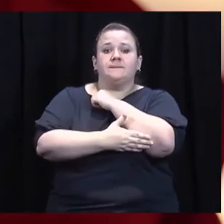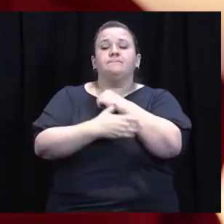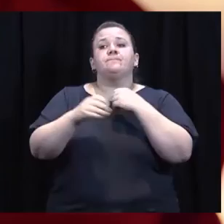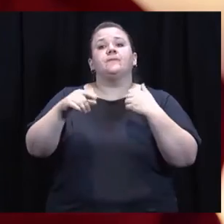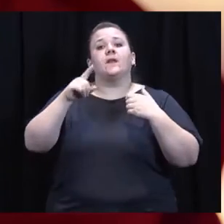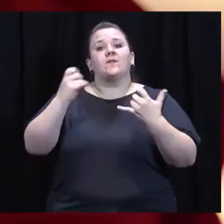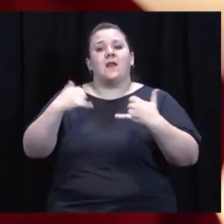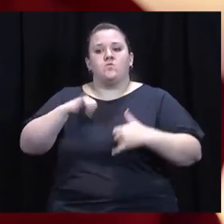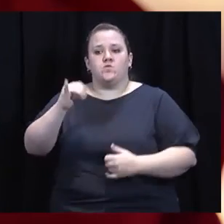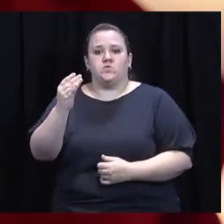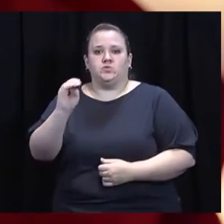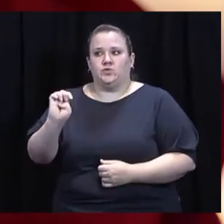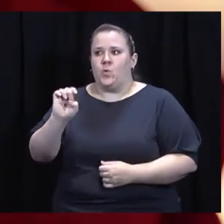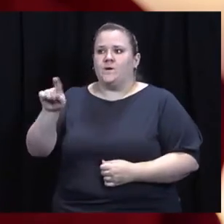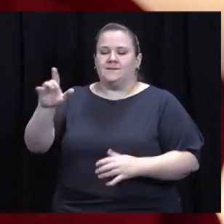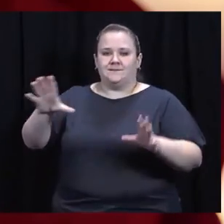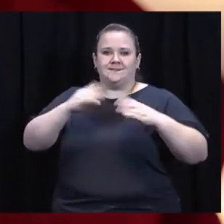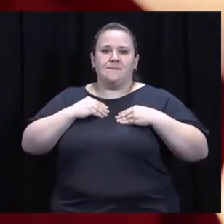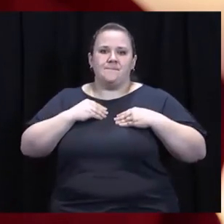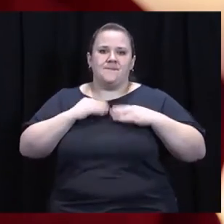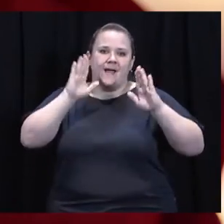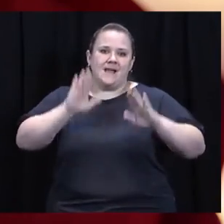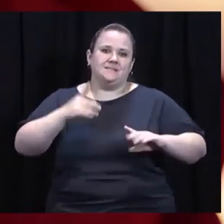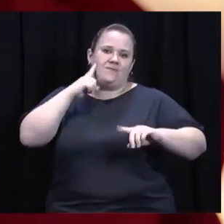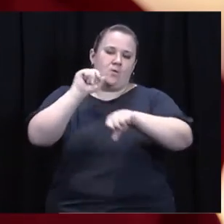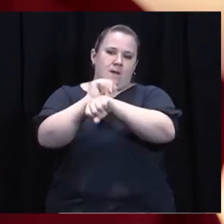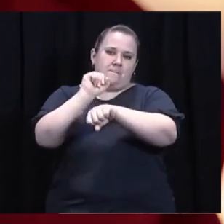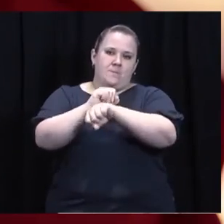he accepts the Excellence in Employment Award.